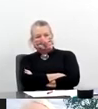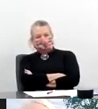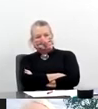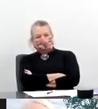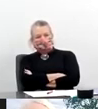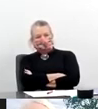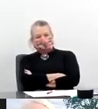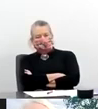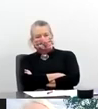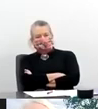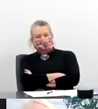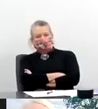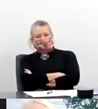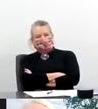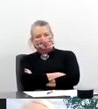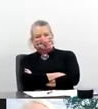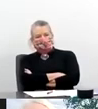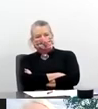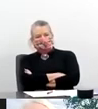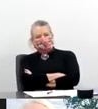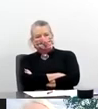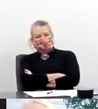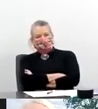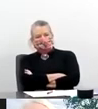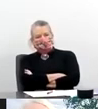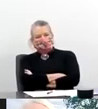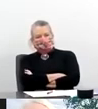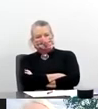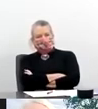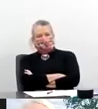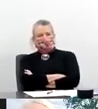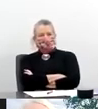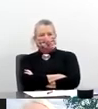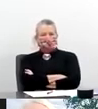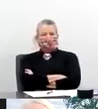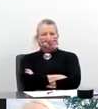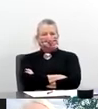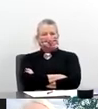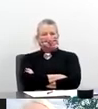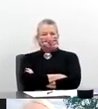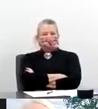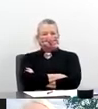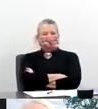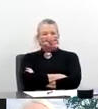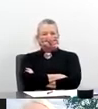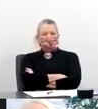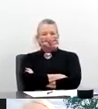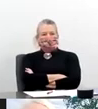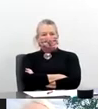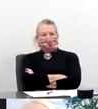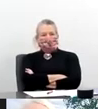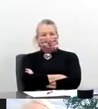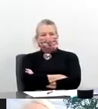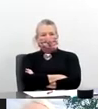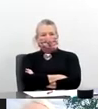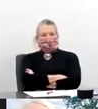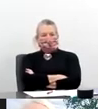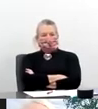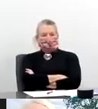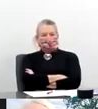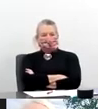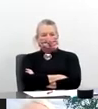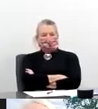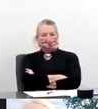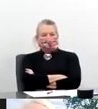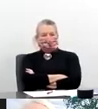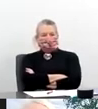to an uninfected person. This leads to now the very strong recommendation that I and my colleagues have been putting forth